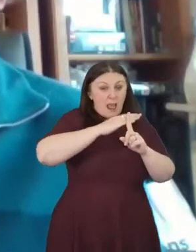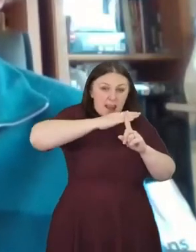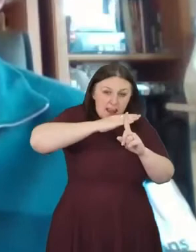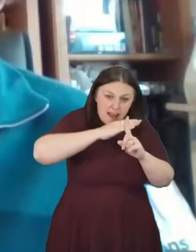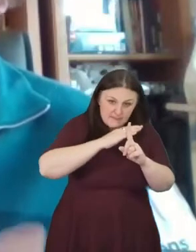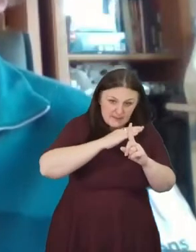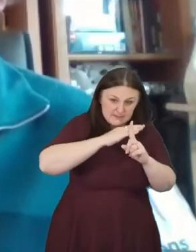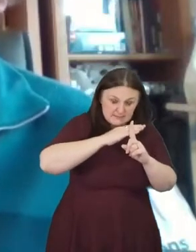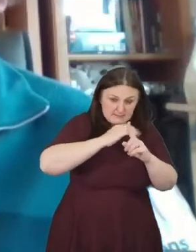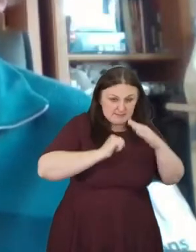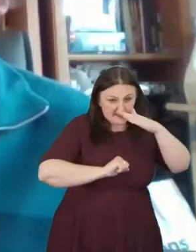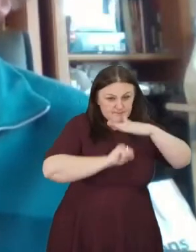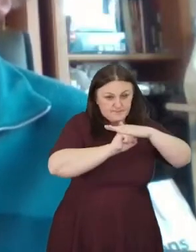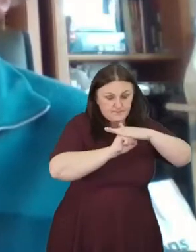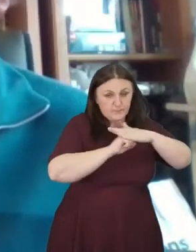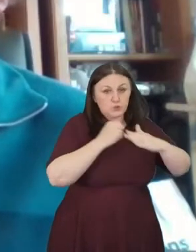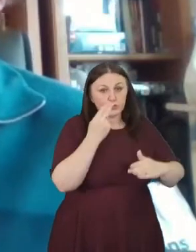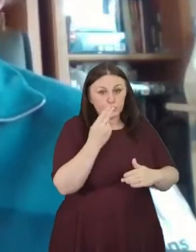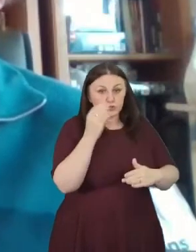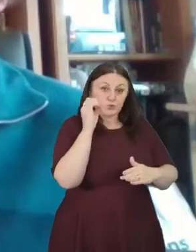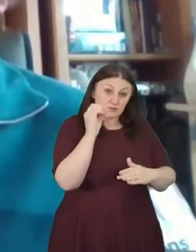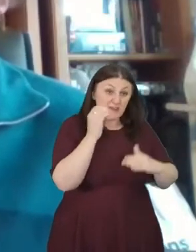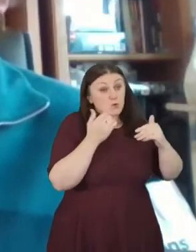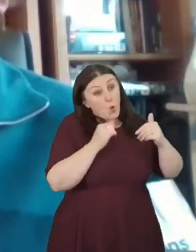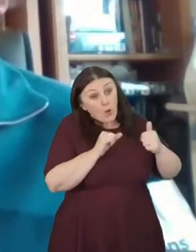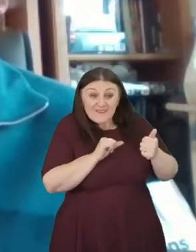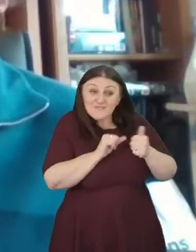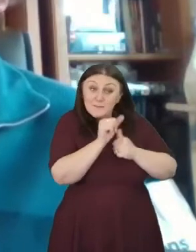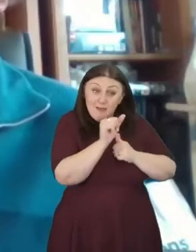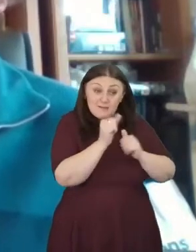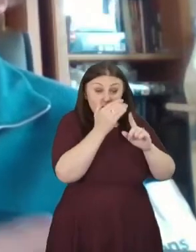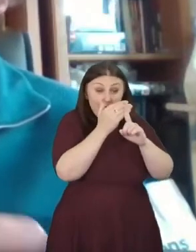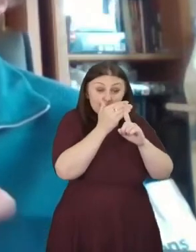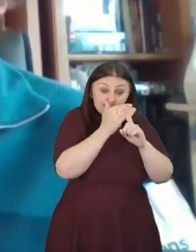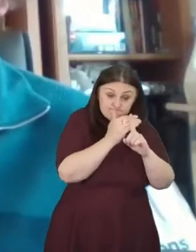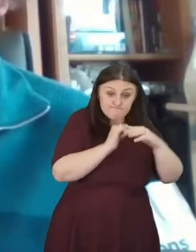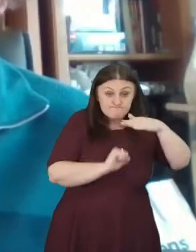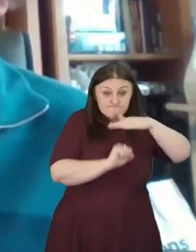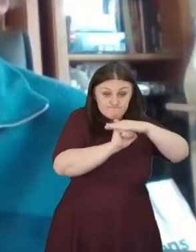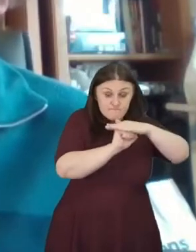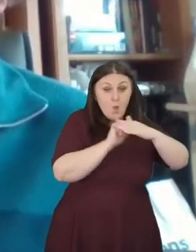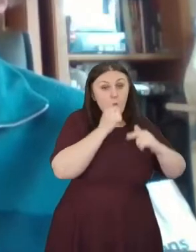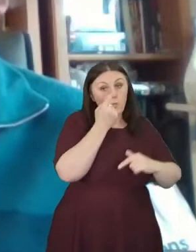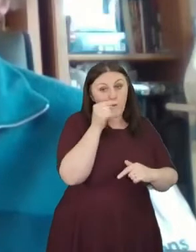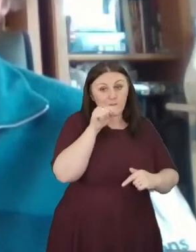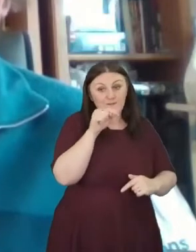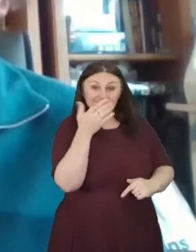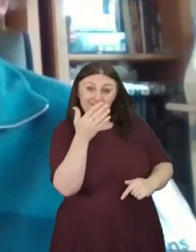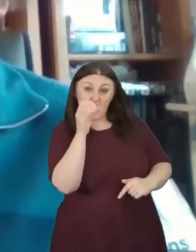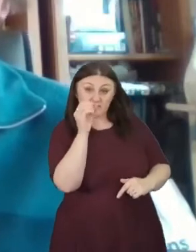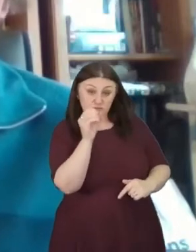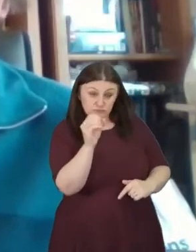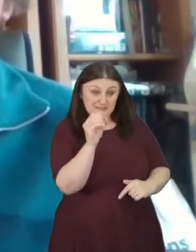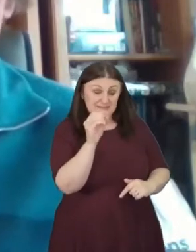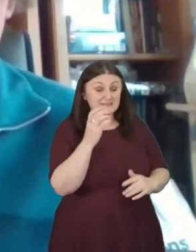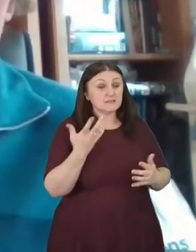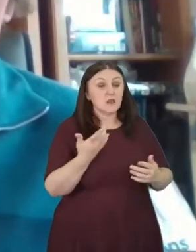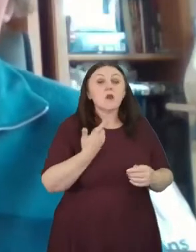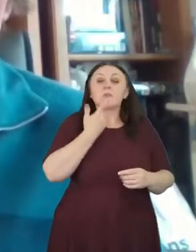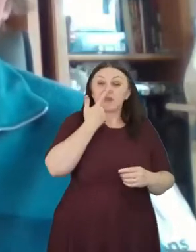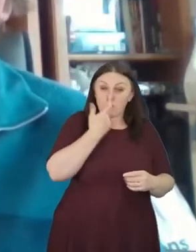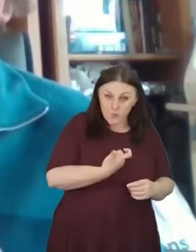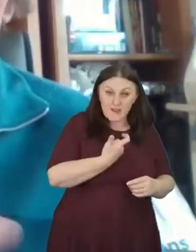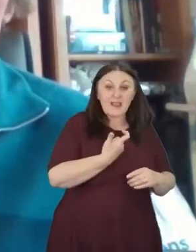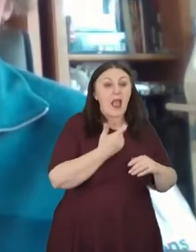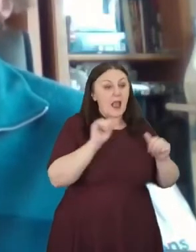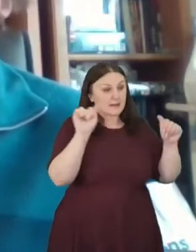degrees, better one and a half, then we can limit the impact that climate change